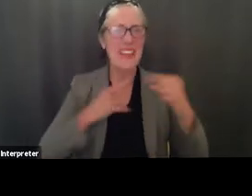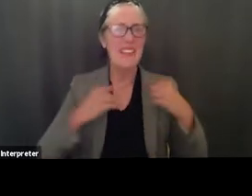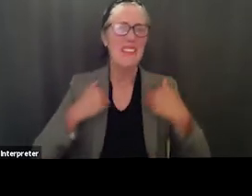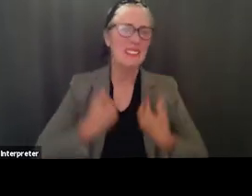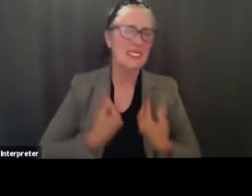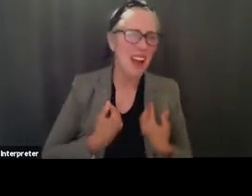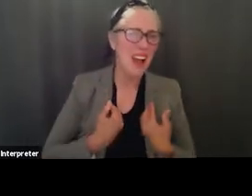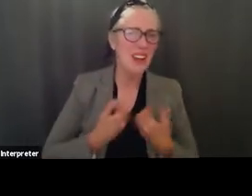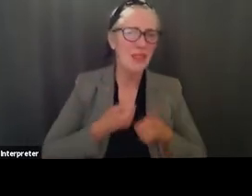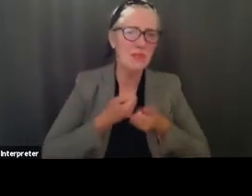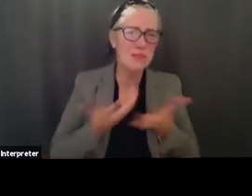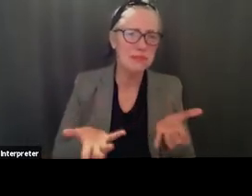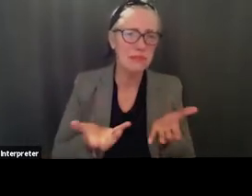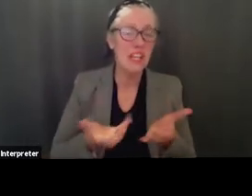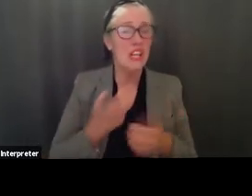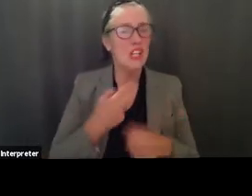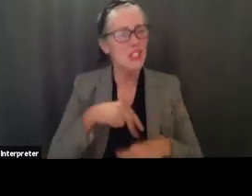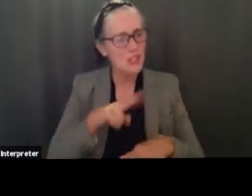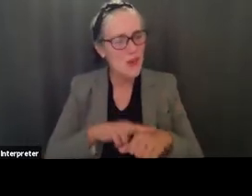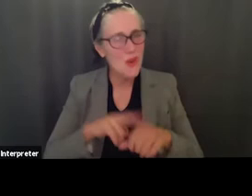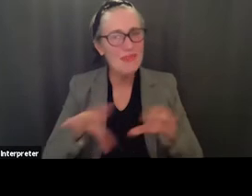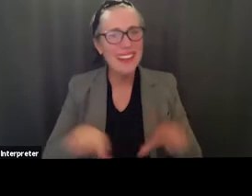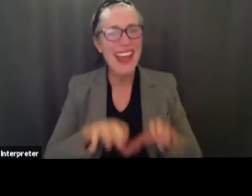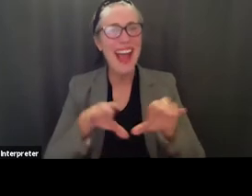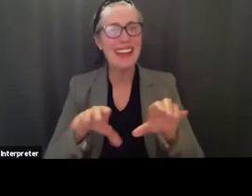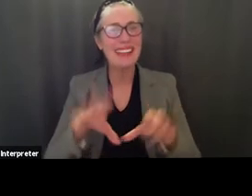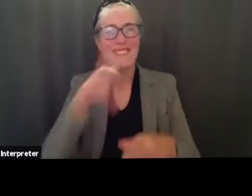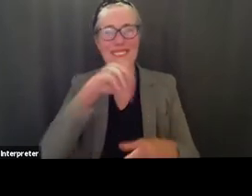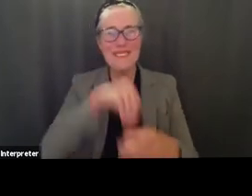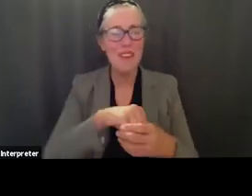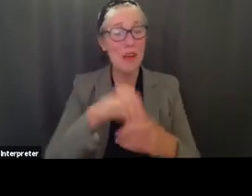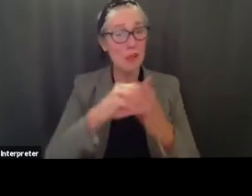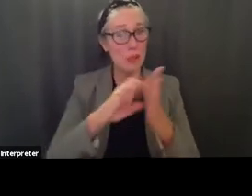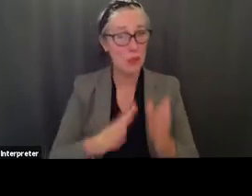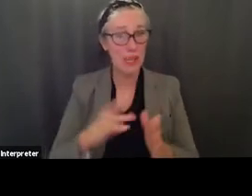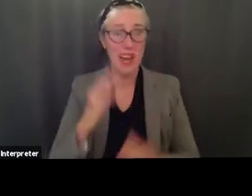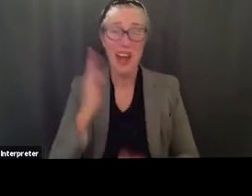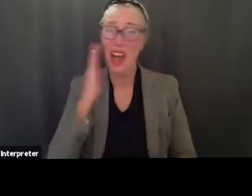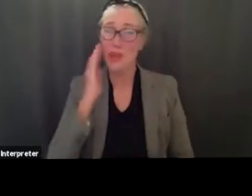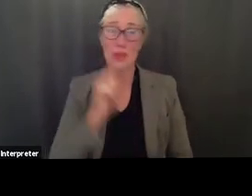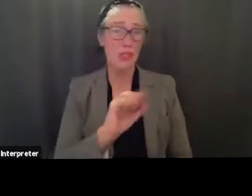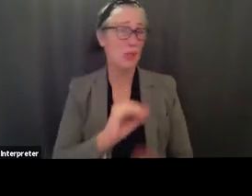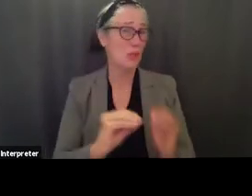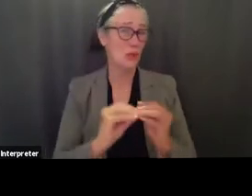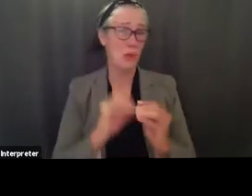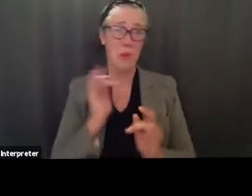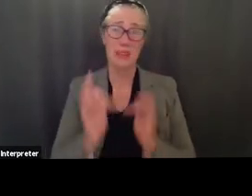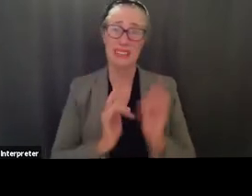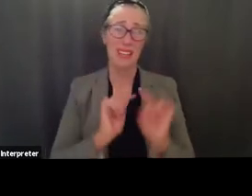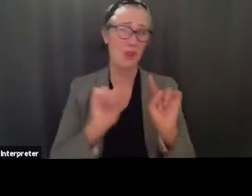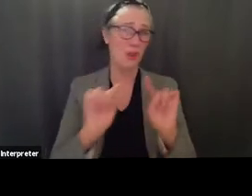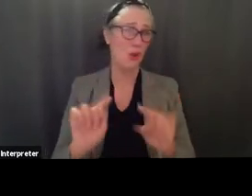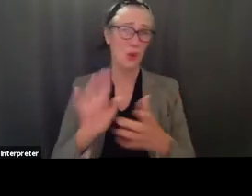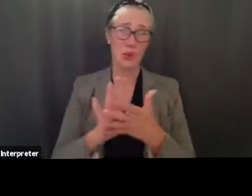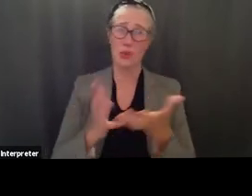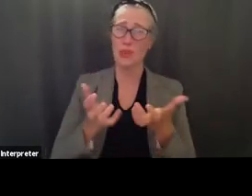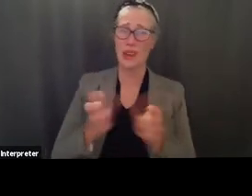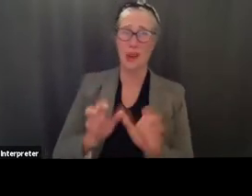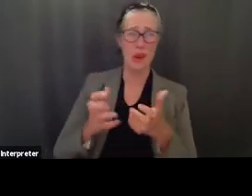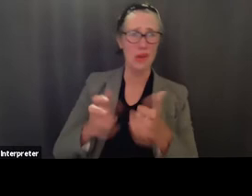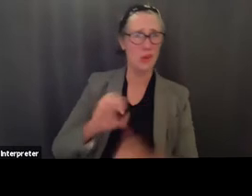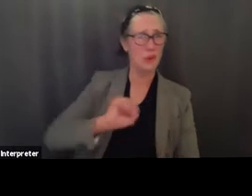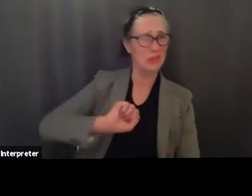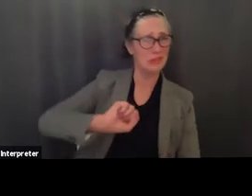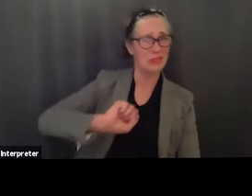normal she is a normally very active and engaged student and i could tell she was no longer excited to go to school i have never